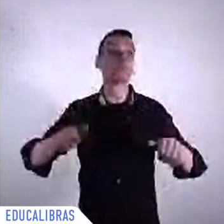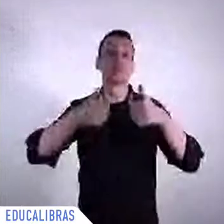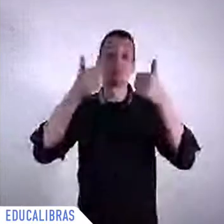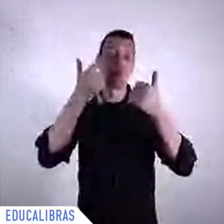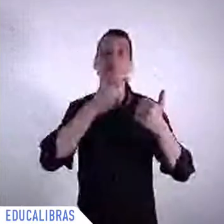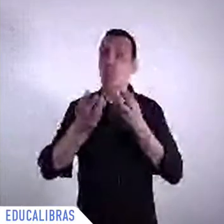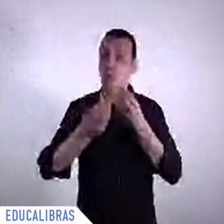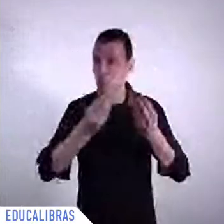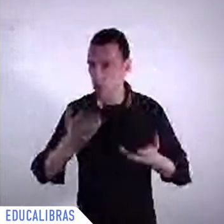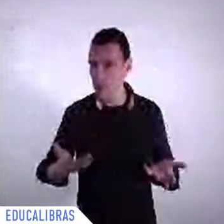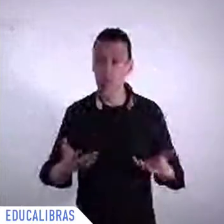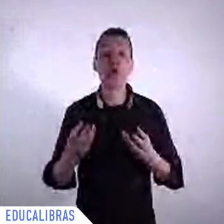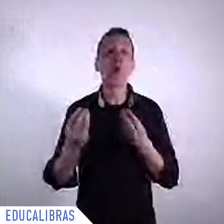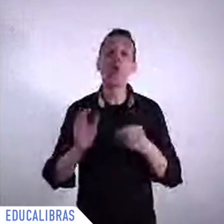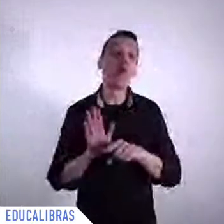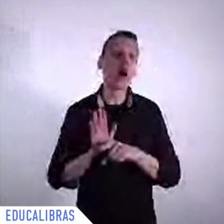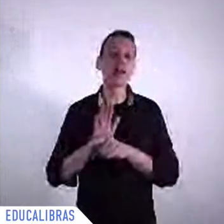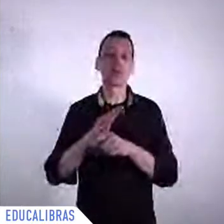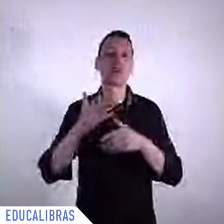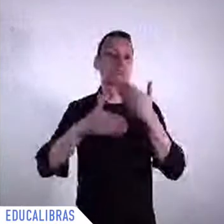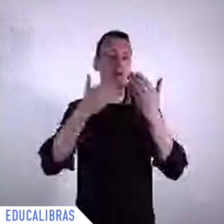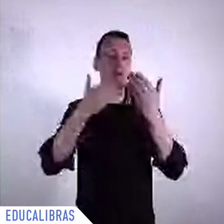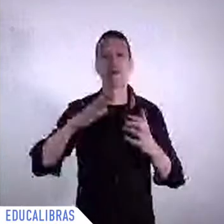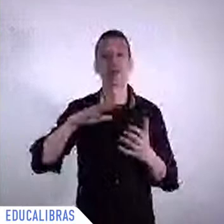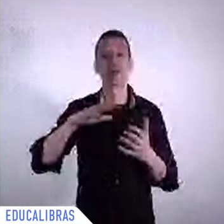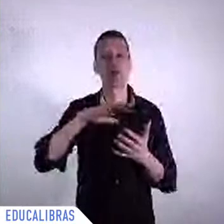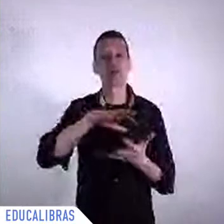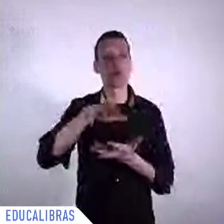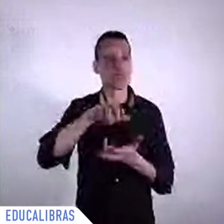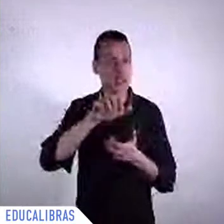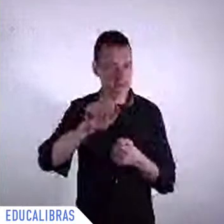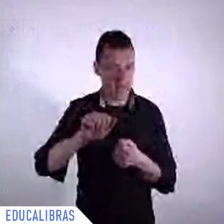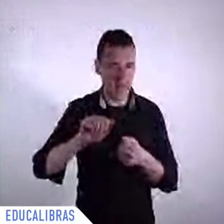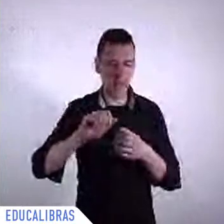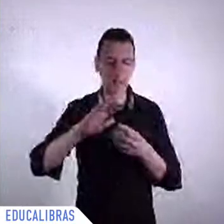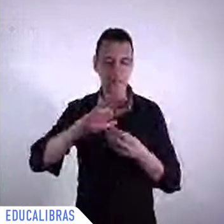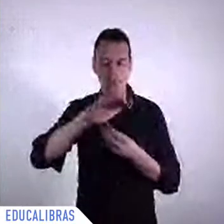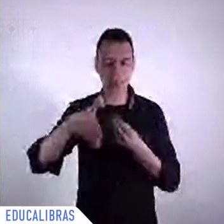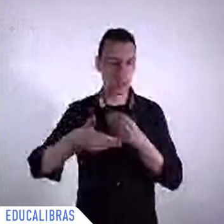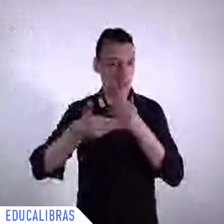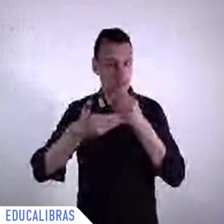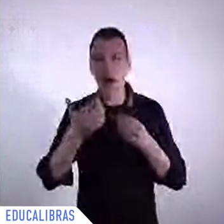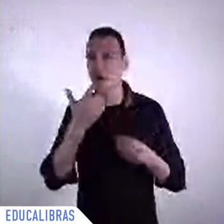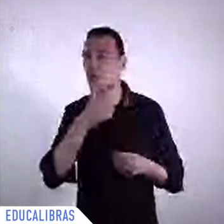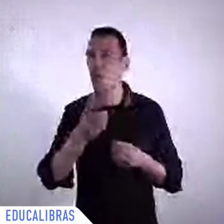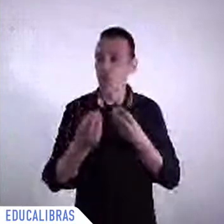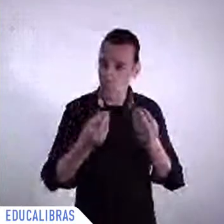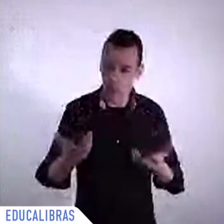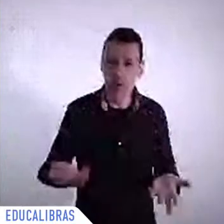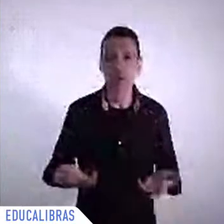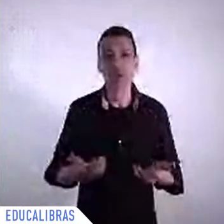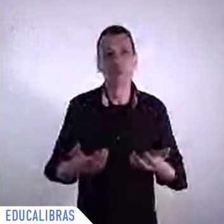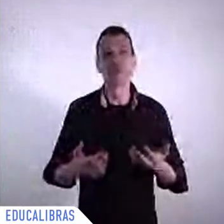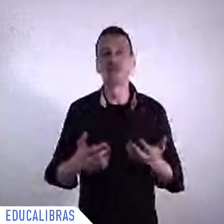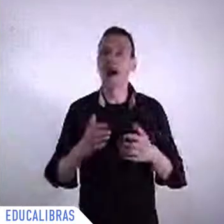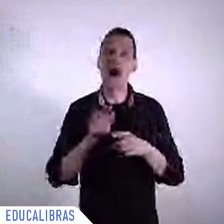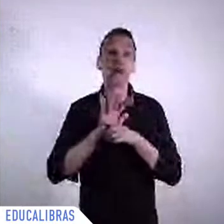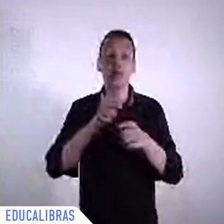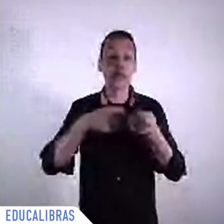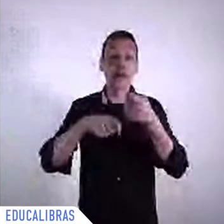there obviously we are thinking of new sectors that need to be strengthened non conventional